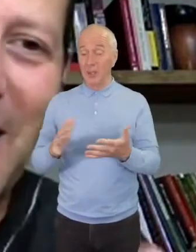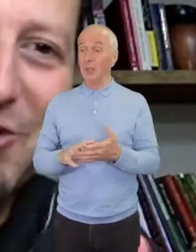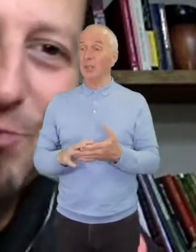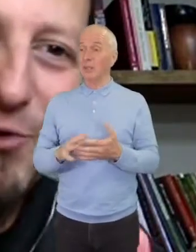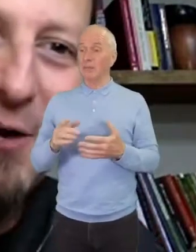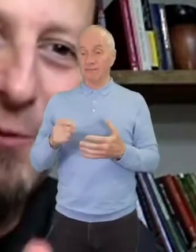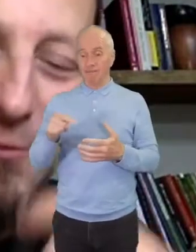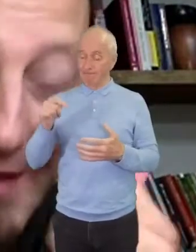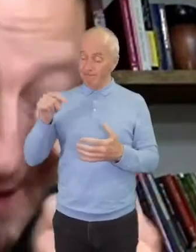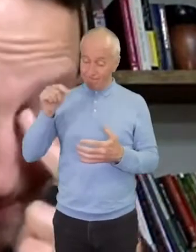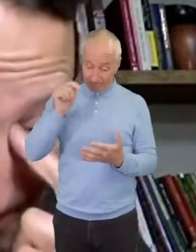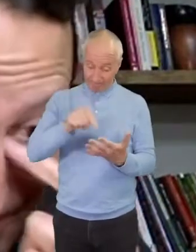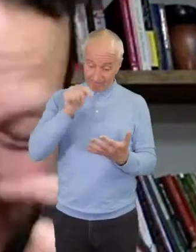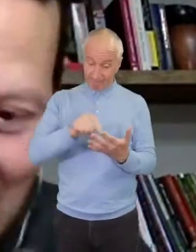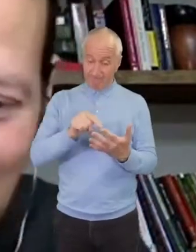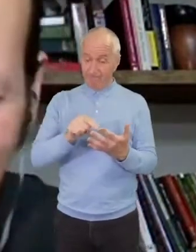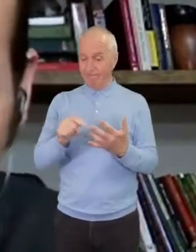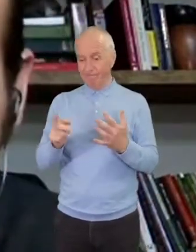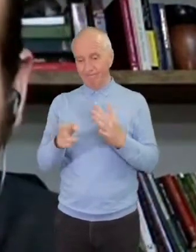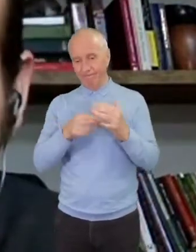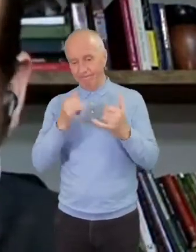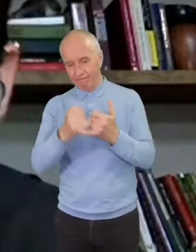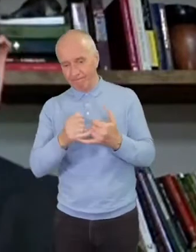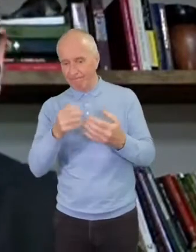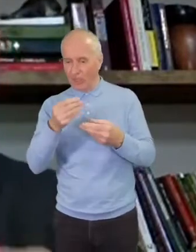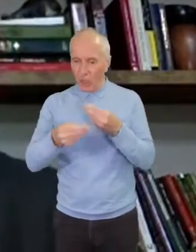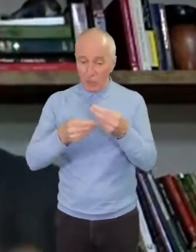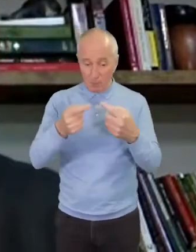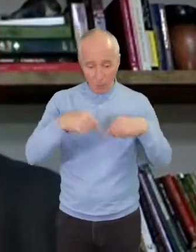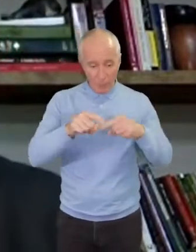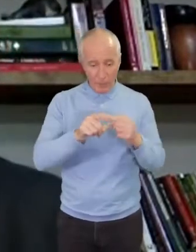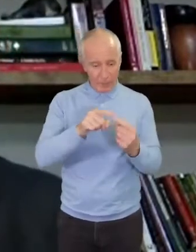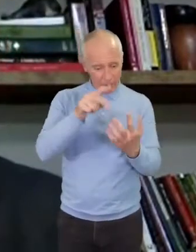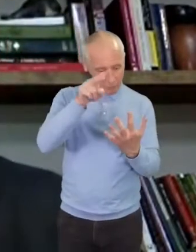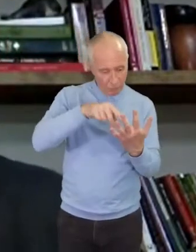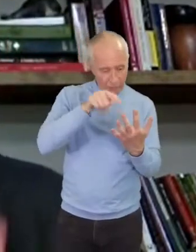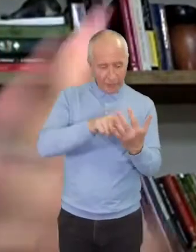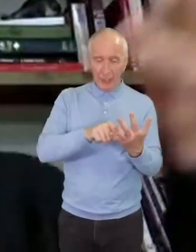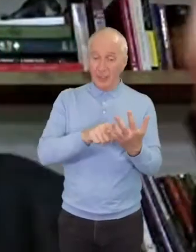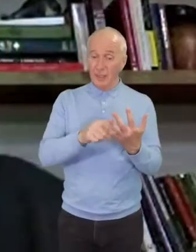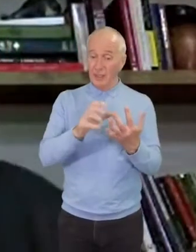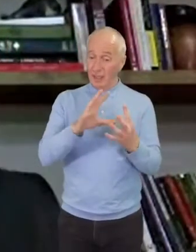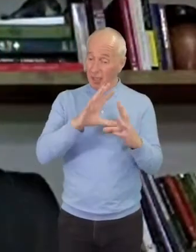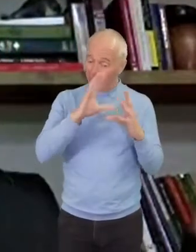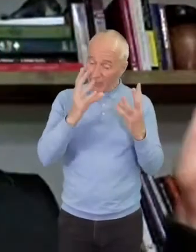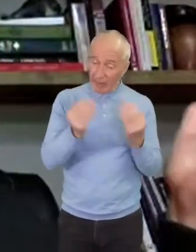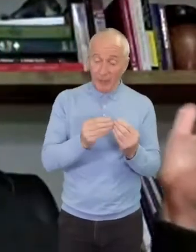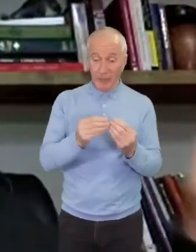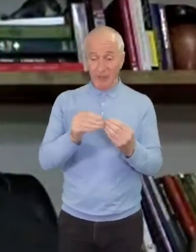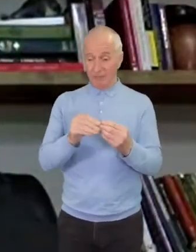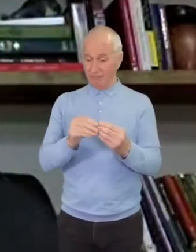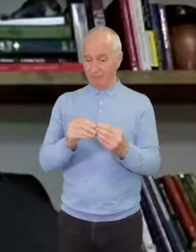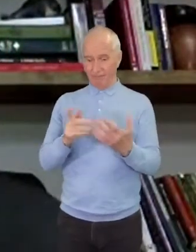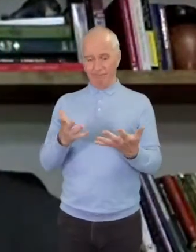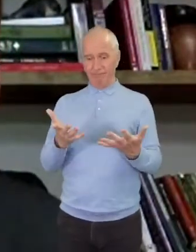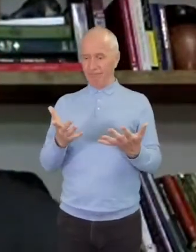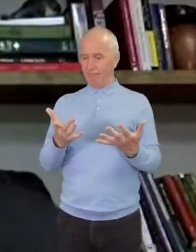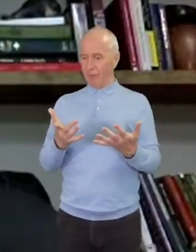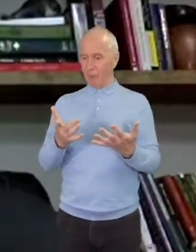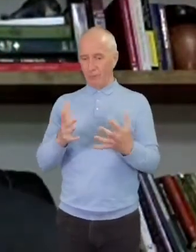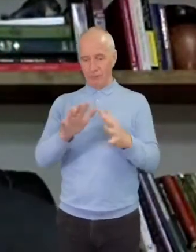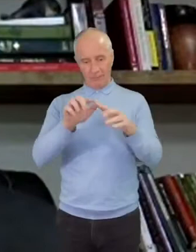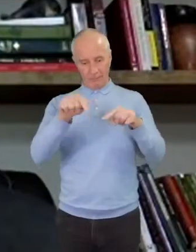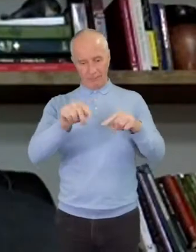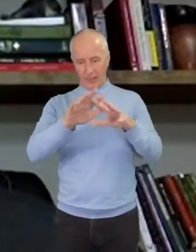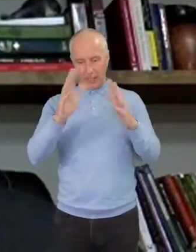that this gospel that we read has everything to do with the transformation of this world,